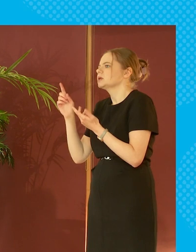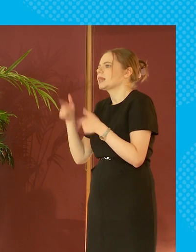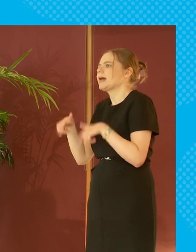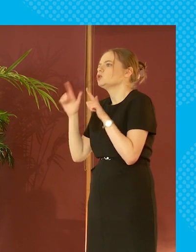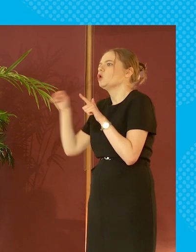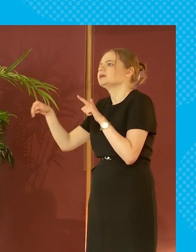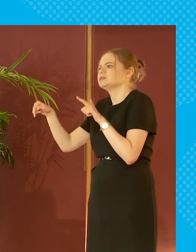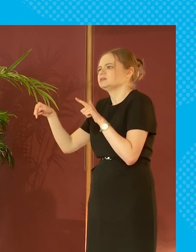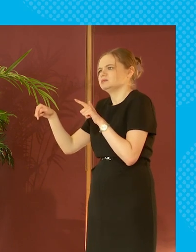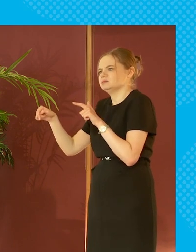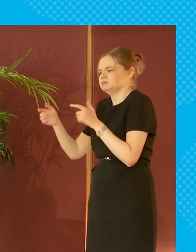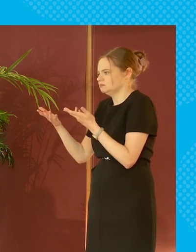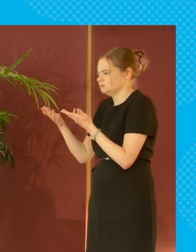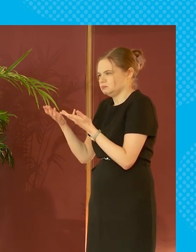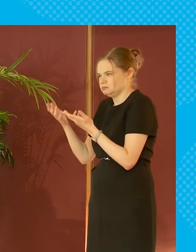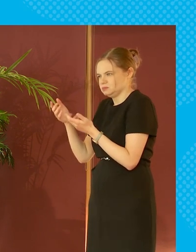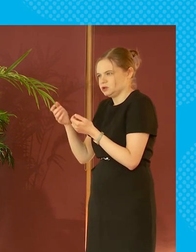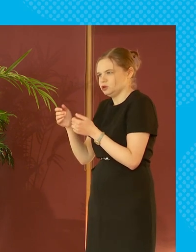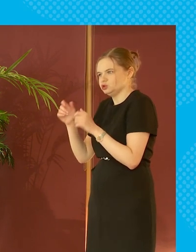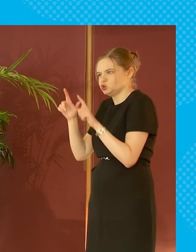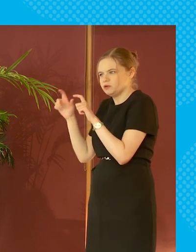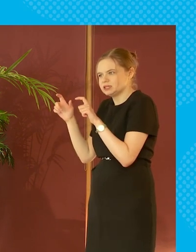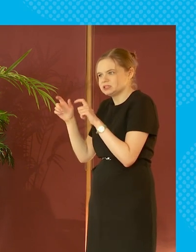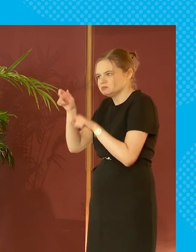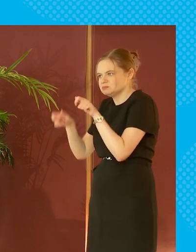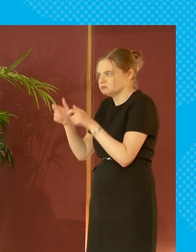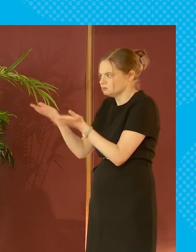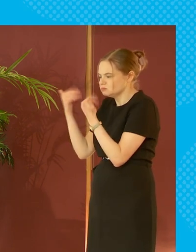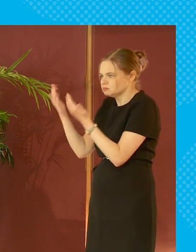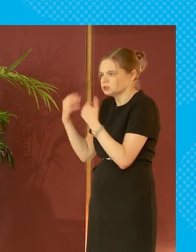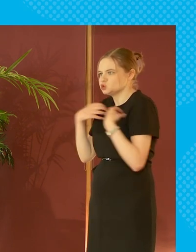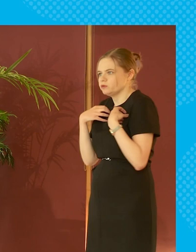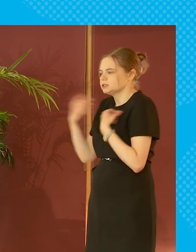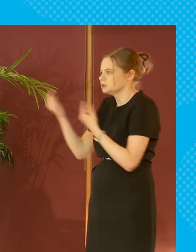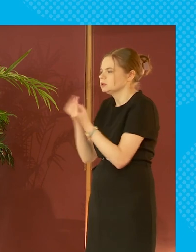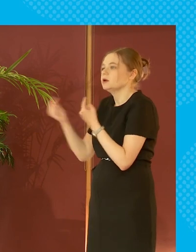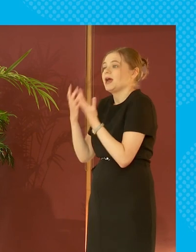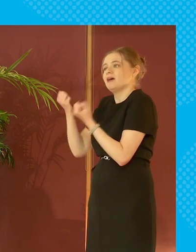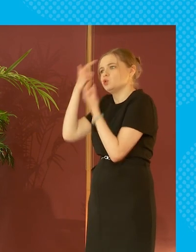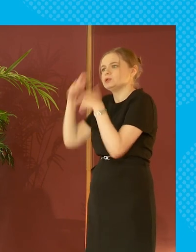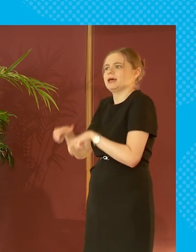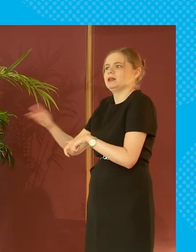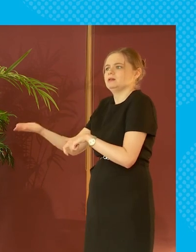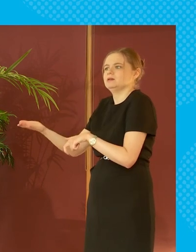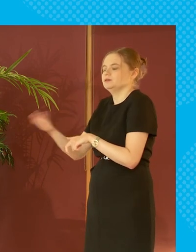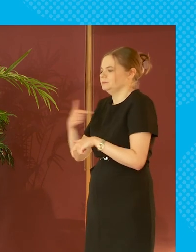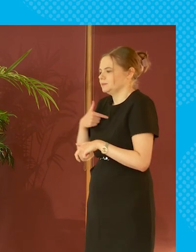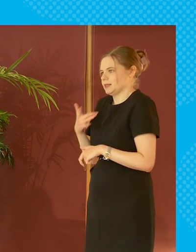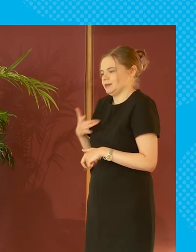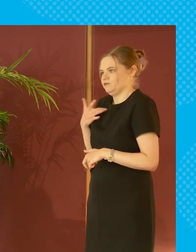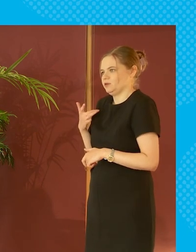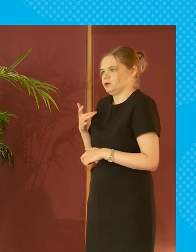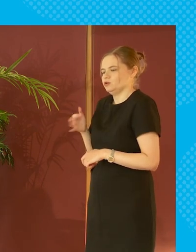landlord so you've got to have tourists come to your place there's hotels where do people like i i live in in